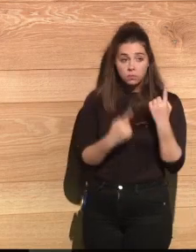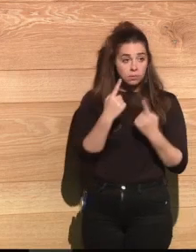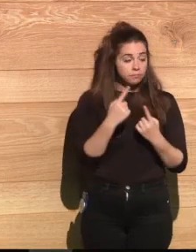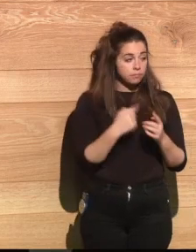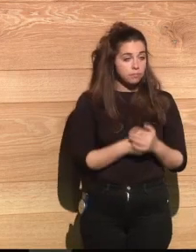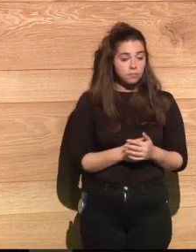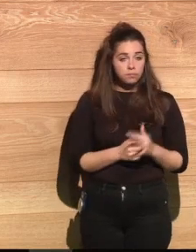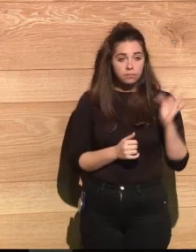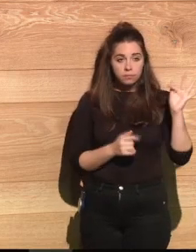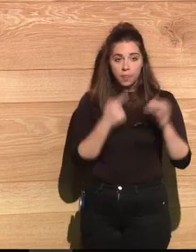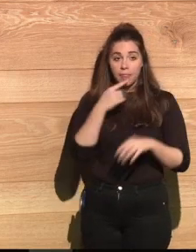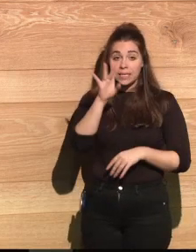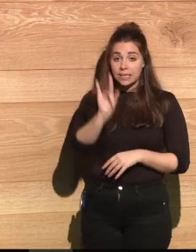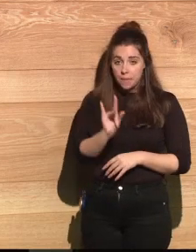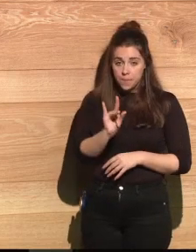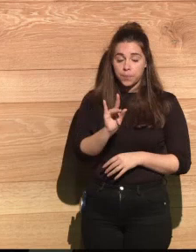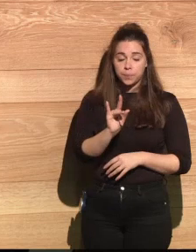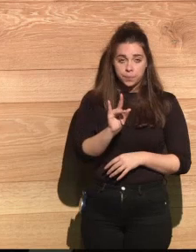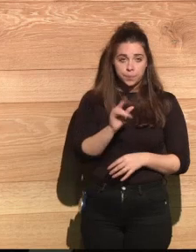those nuclear weapons. Have we got any other question here?